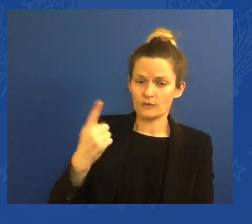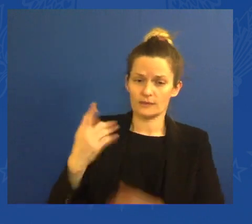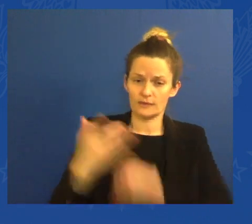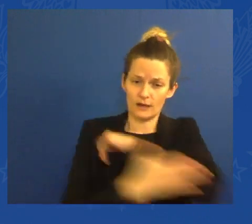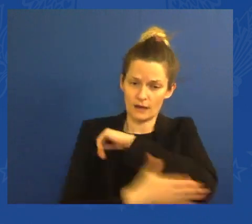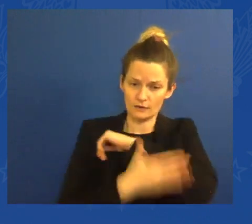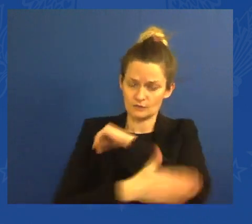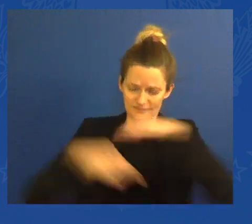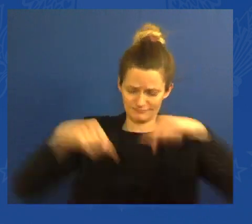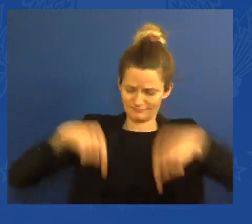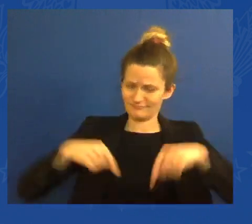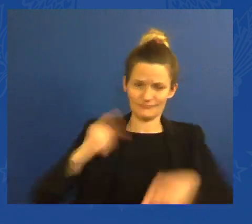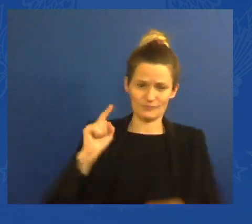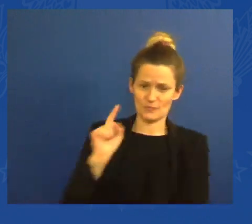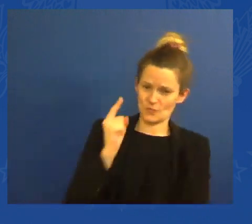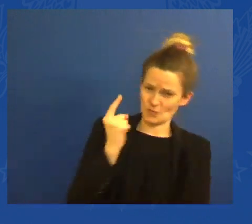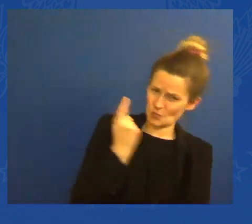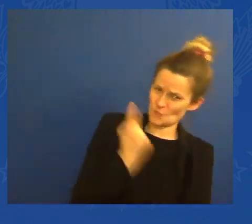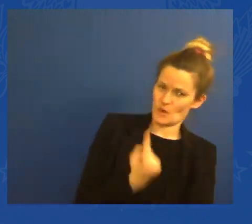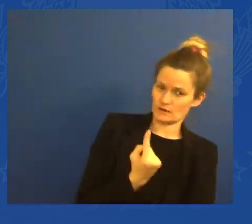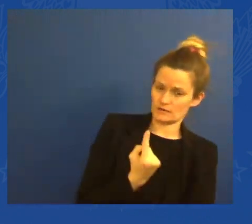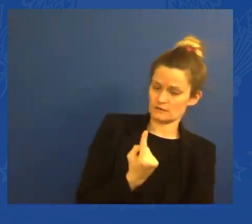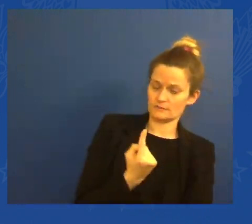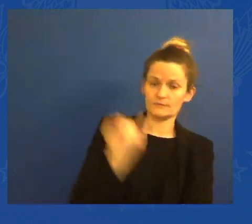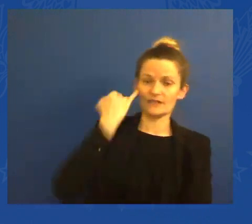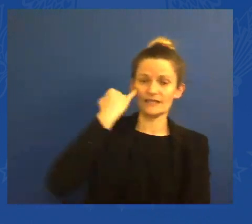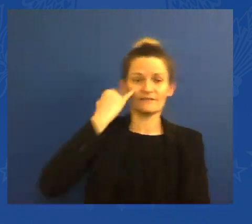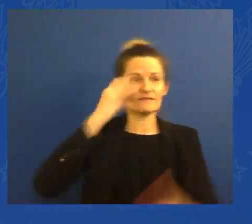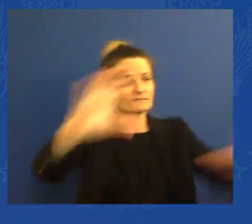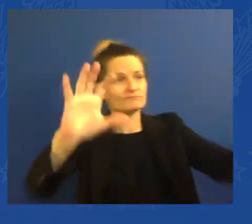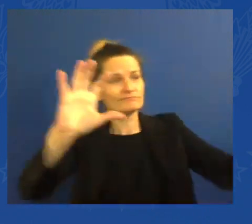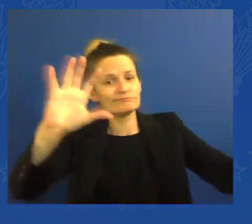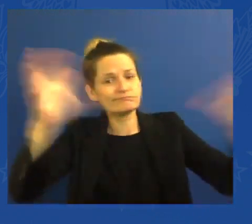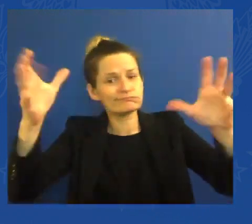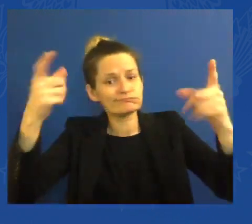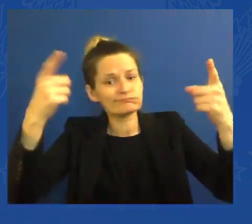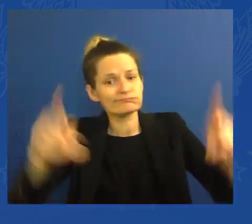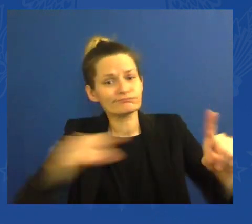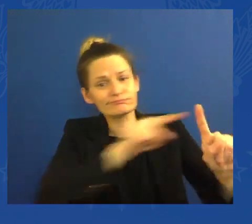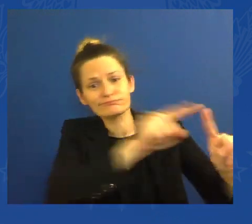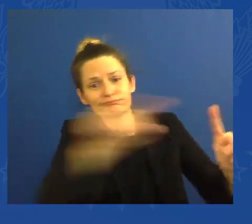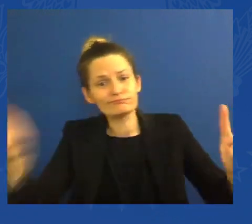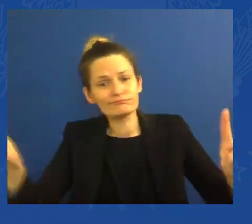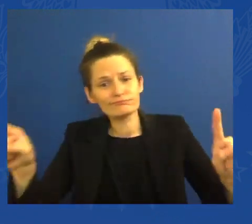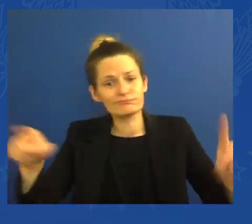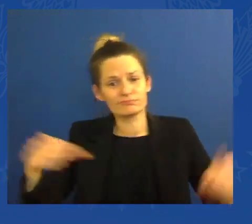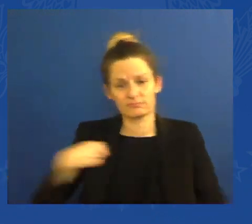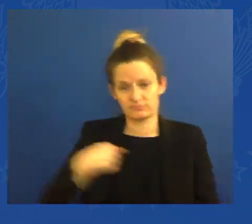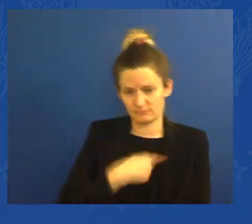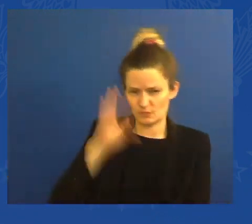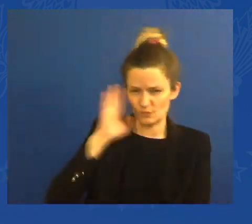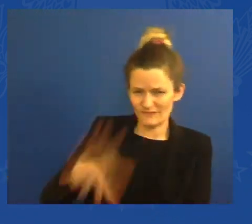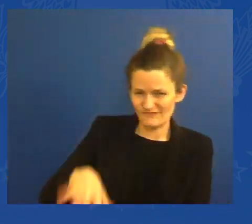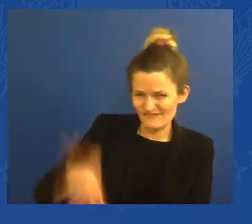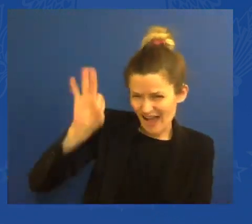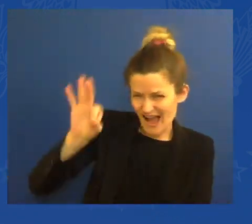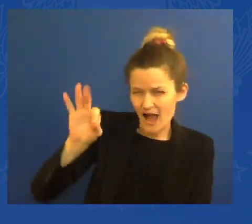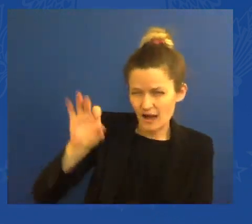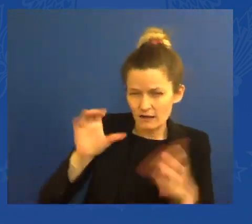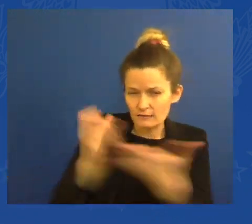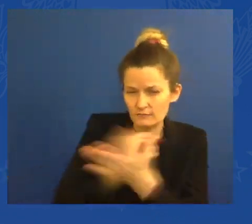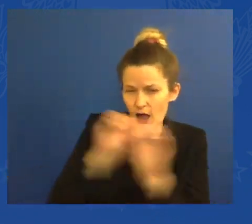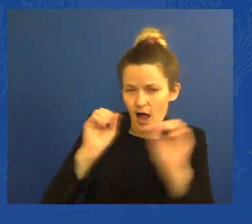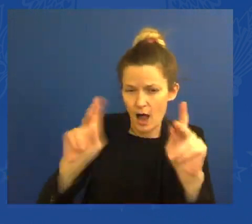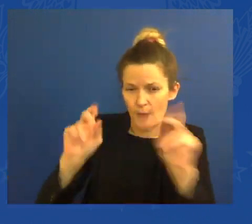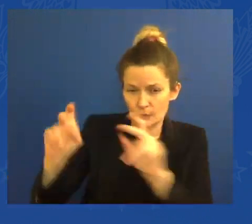into an opportunity. No other nation you can name has gone through a terrible circumstance and come out at the other end